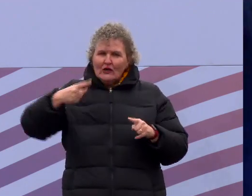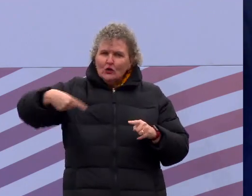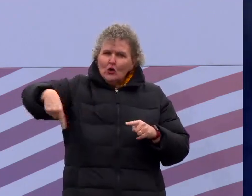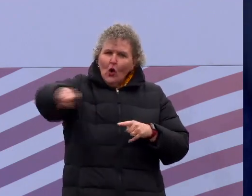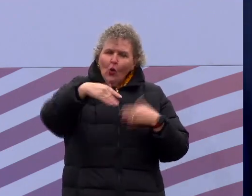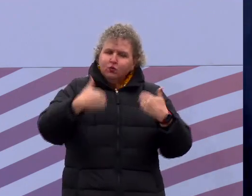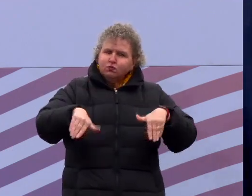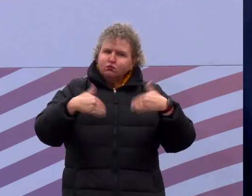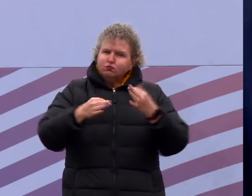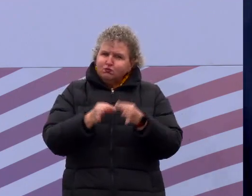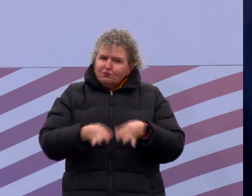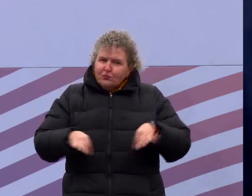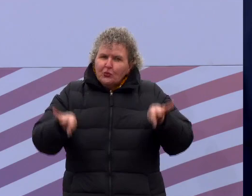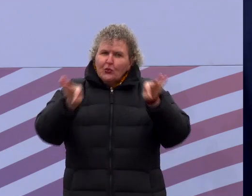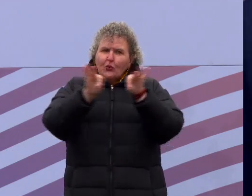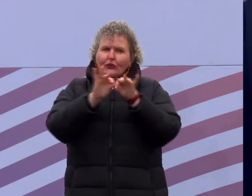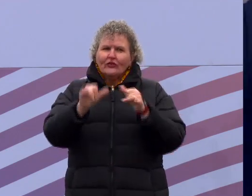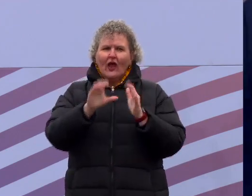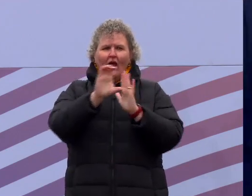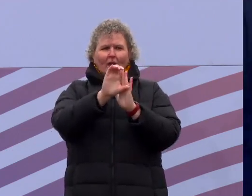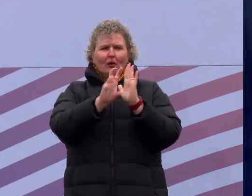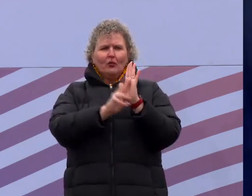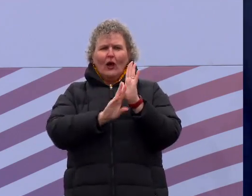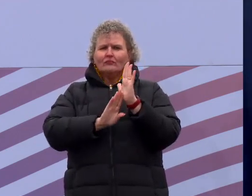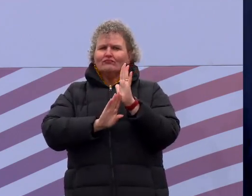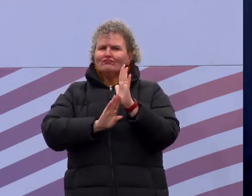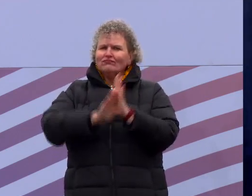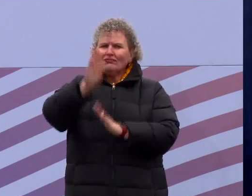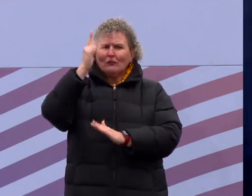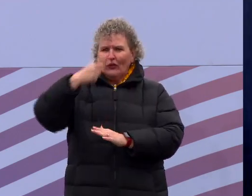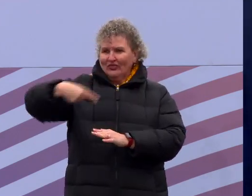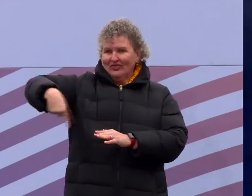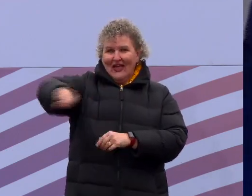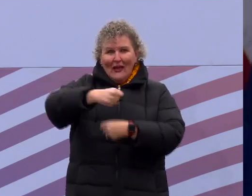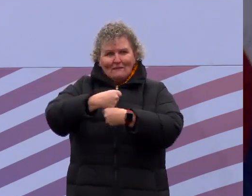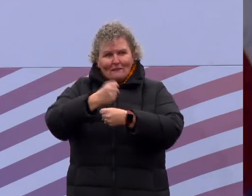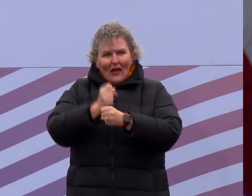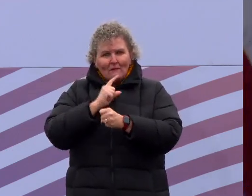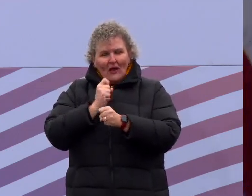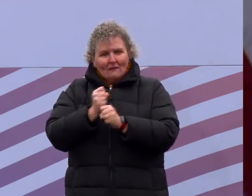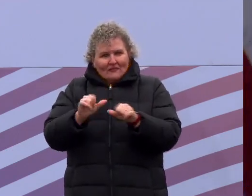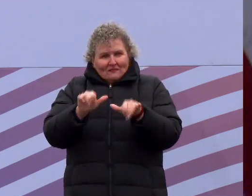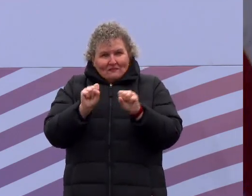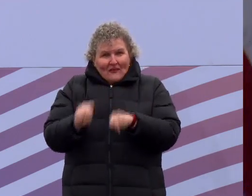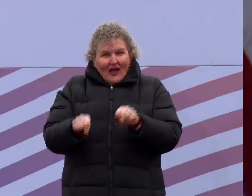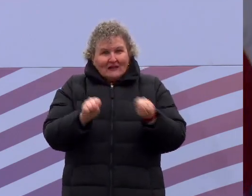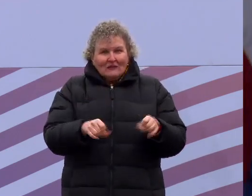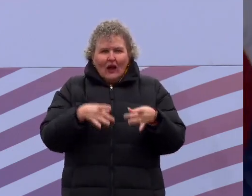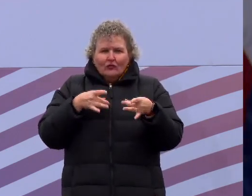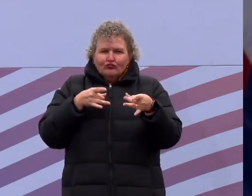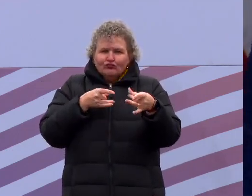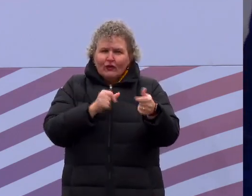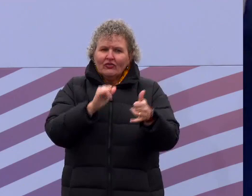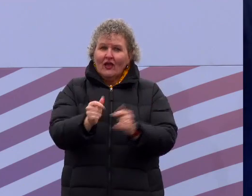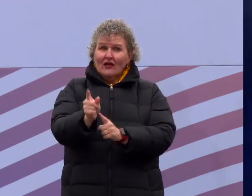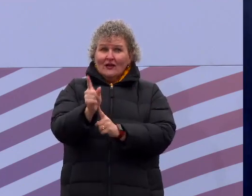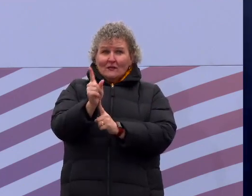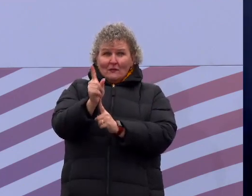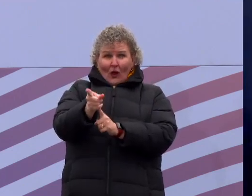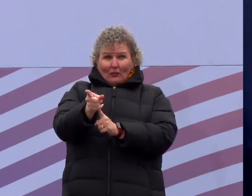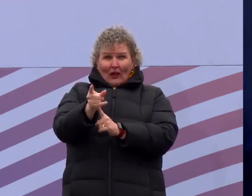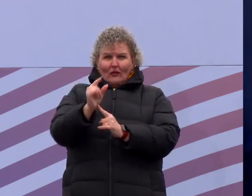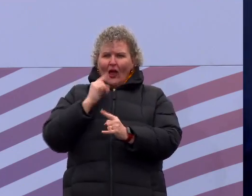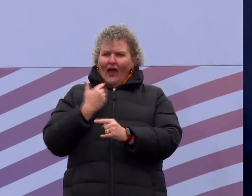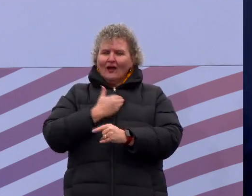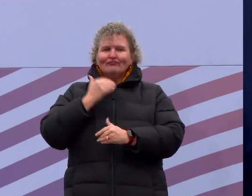trajectory. They paved the way for this moment. This moment is a symbol of our progress here in the Commonwealth